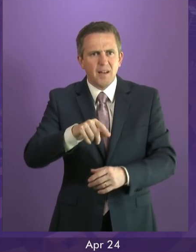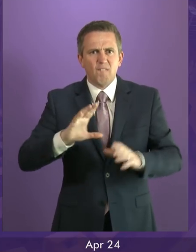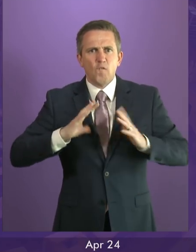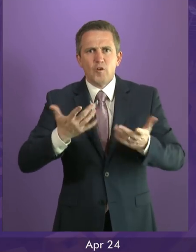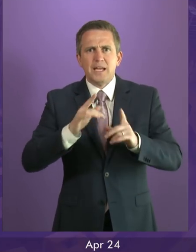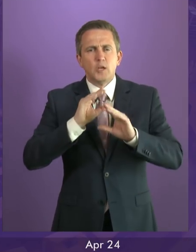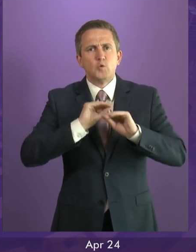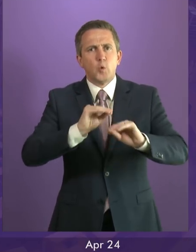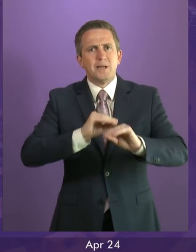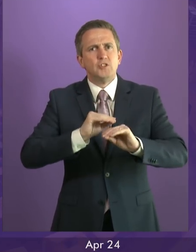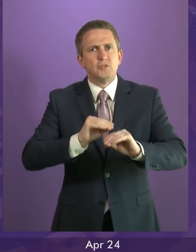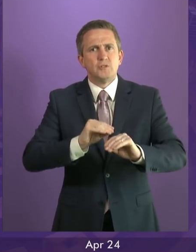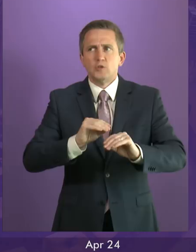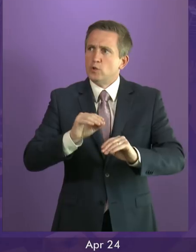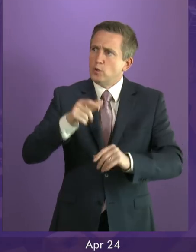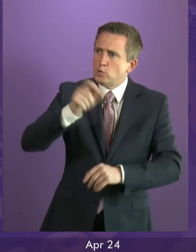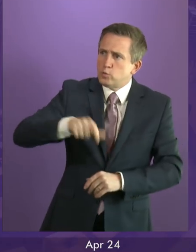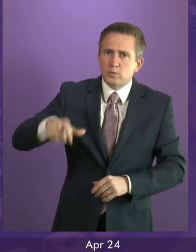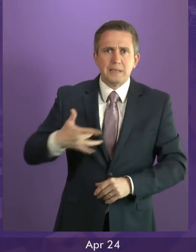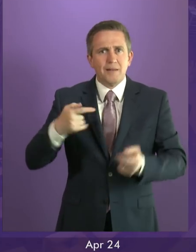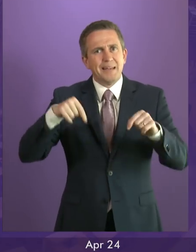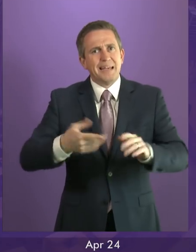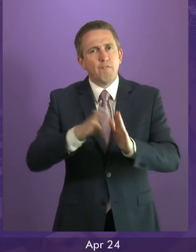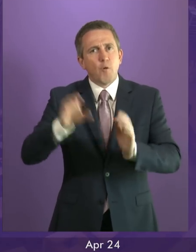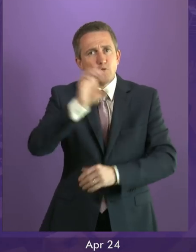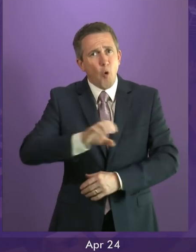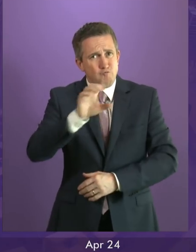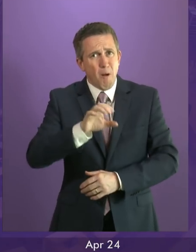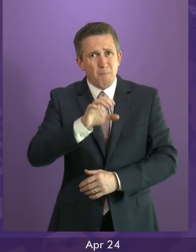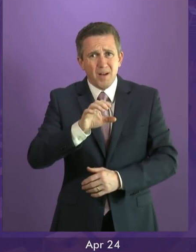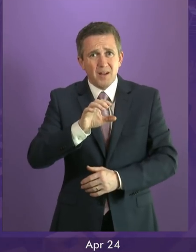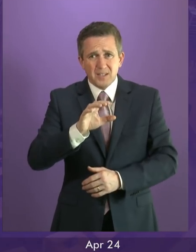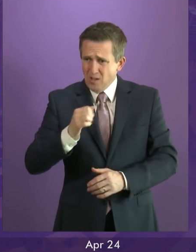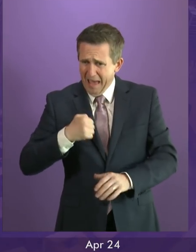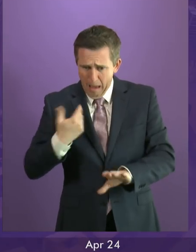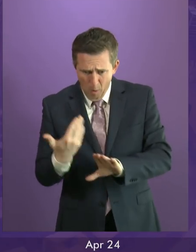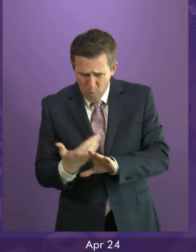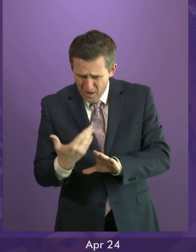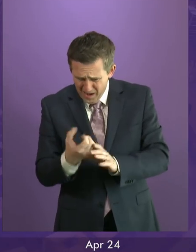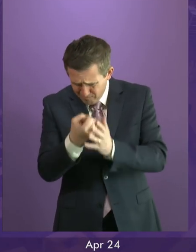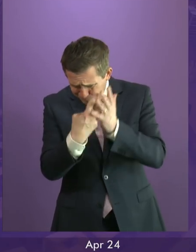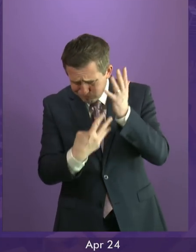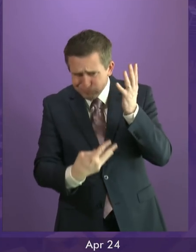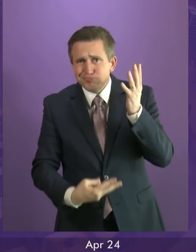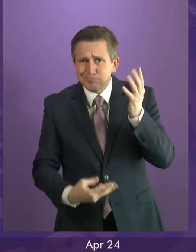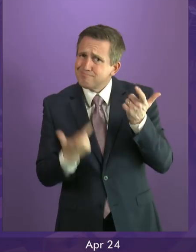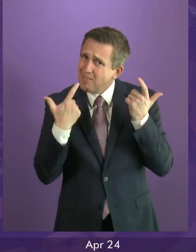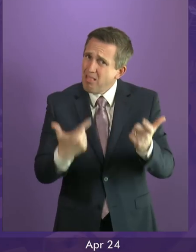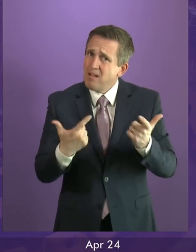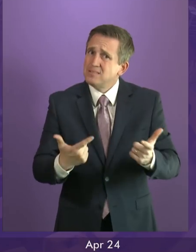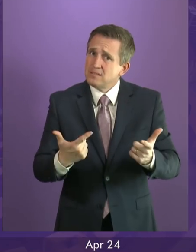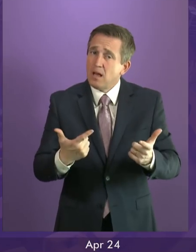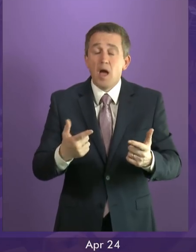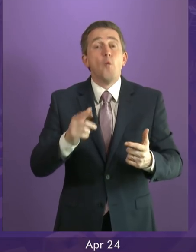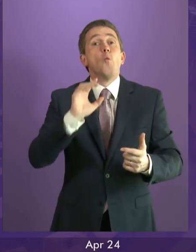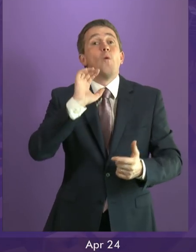tuition to European students living here in Scotland. The list goes on and on and that's the responsibility we have